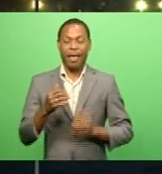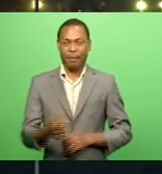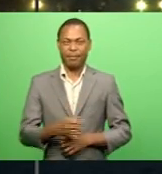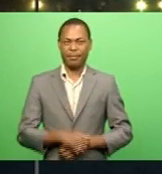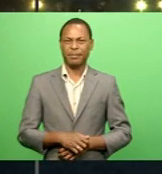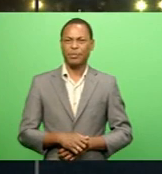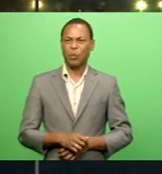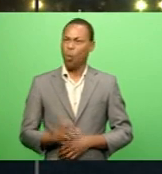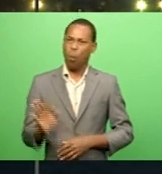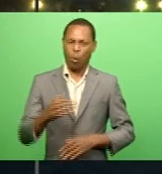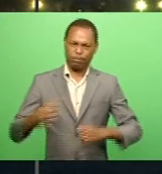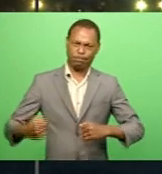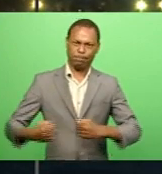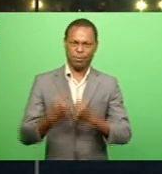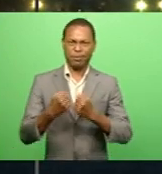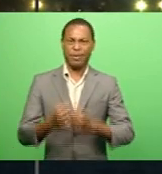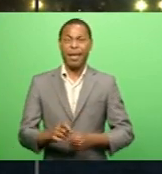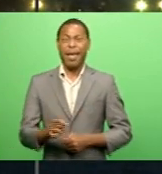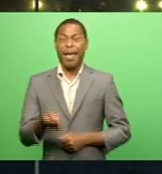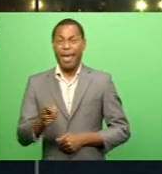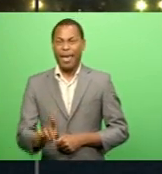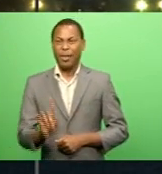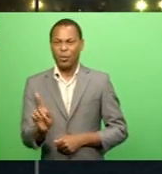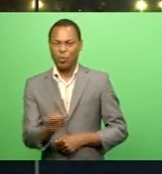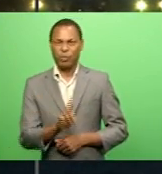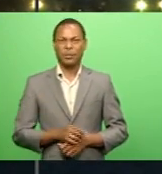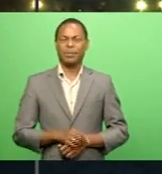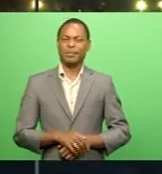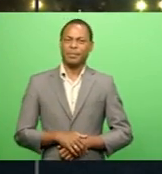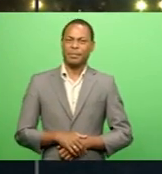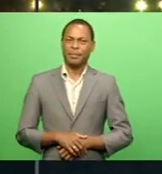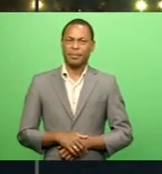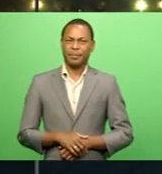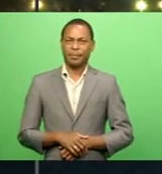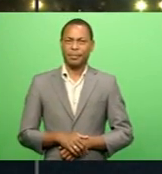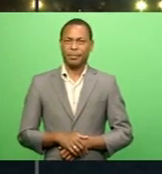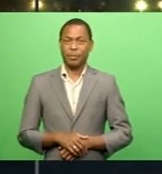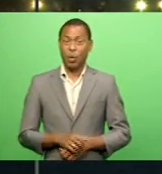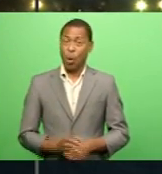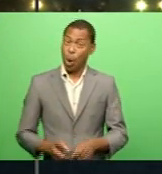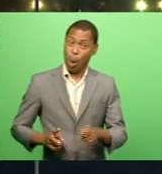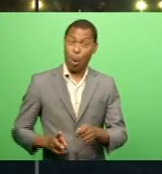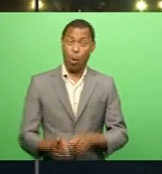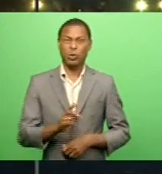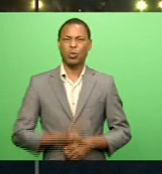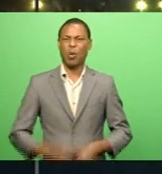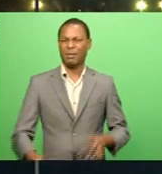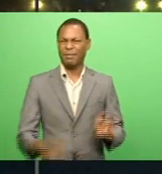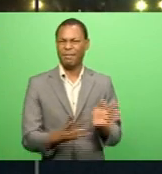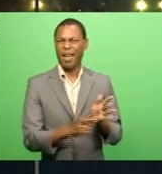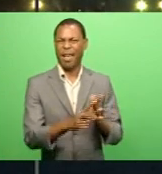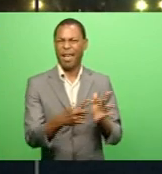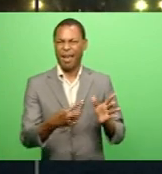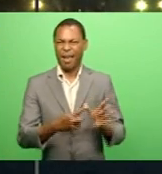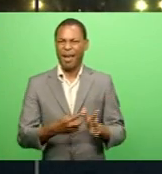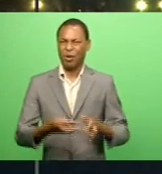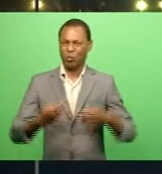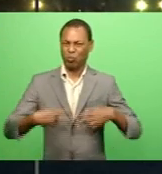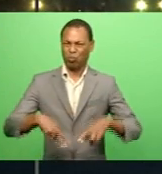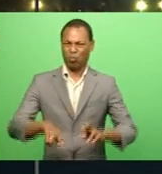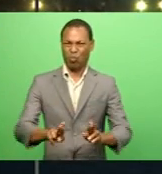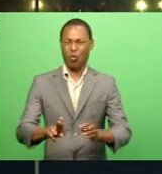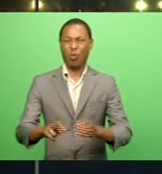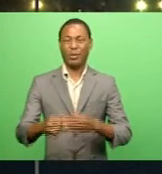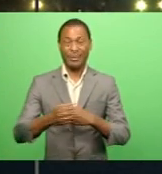penalties imposed on perpetrators, says the education minister During the launch of the VIA Road Safety Education Program in Suva